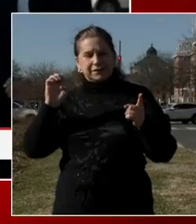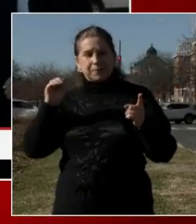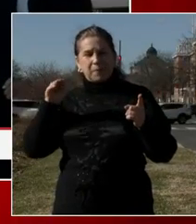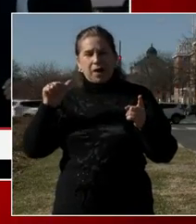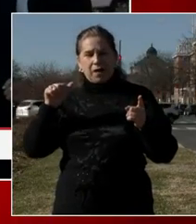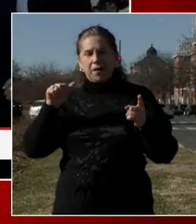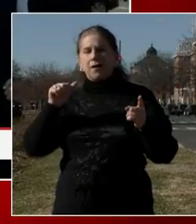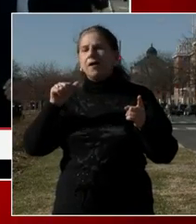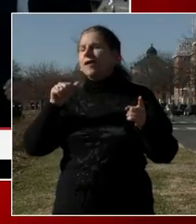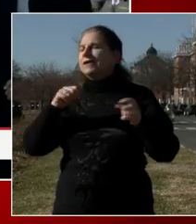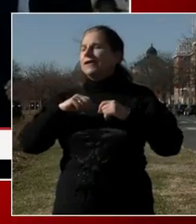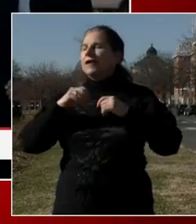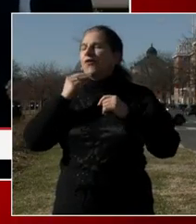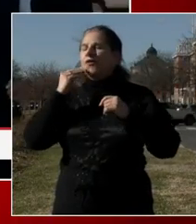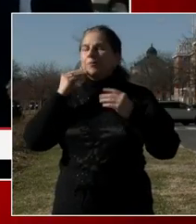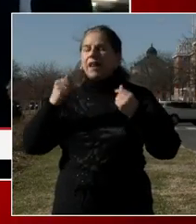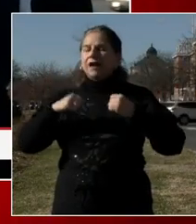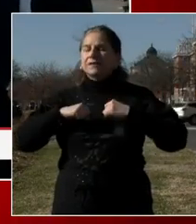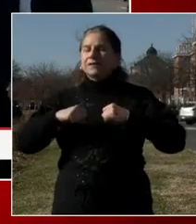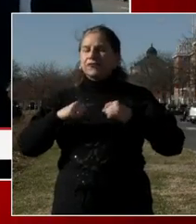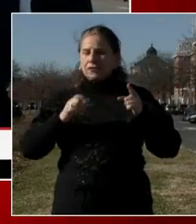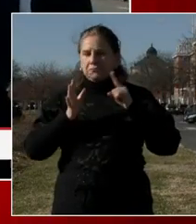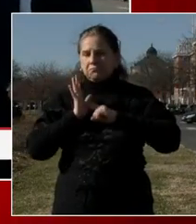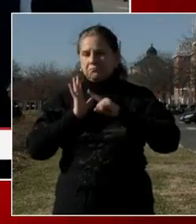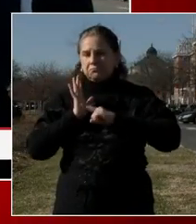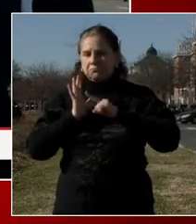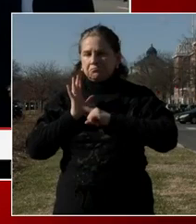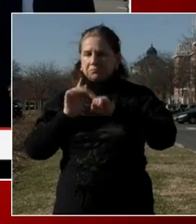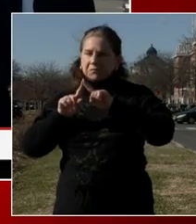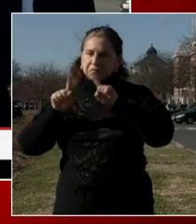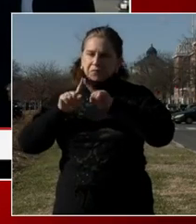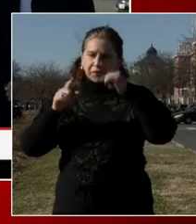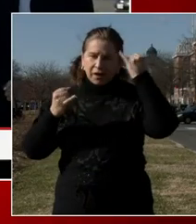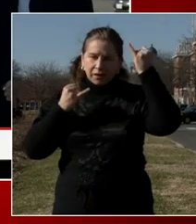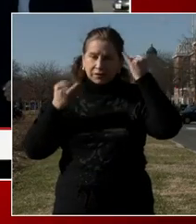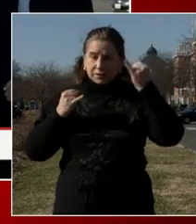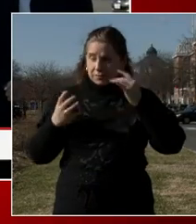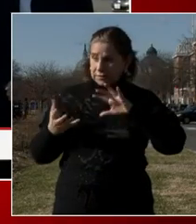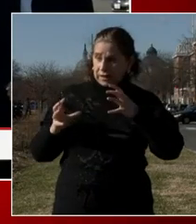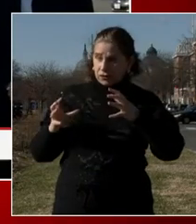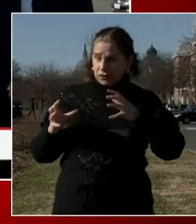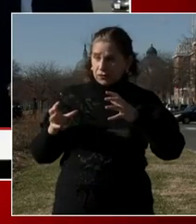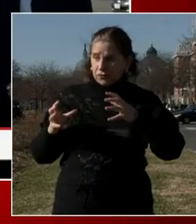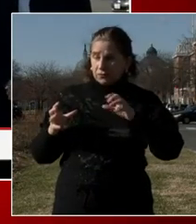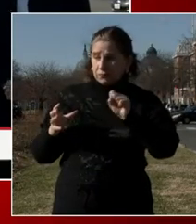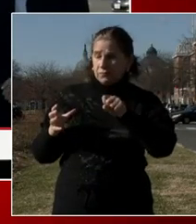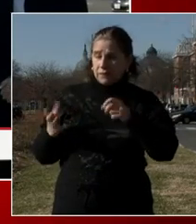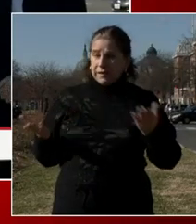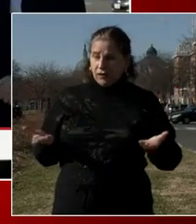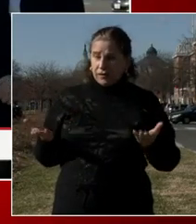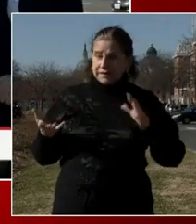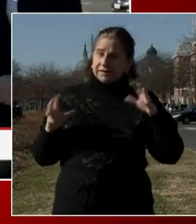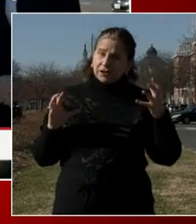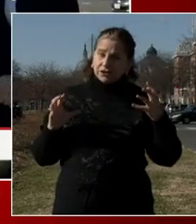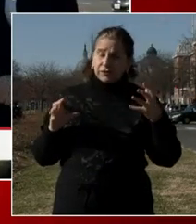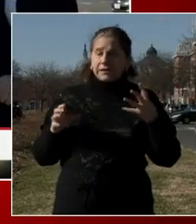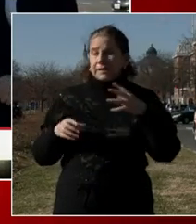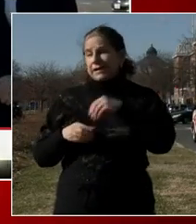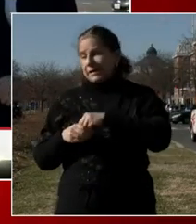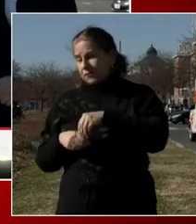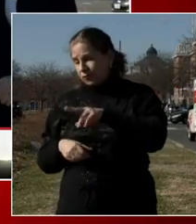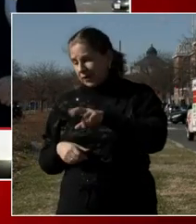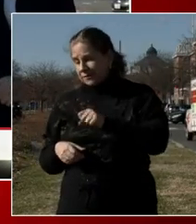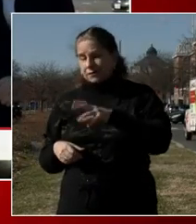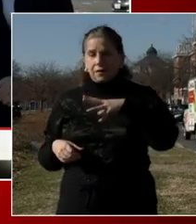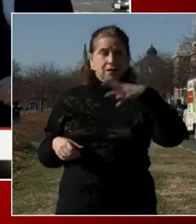had in our country, um, other incidents of terrorism, both foreign and domestic. Uh, and we want to look to see